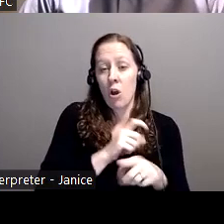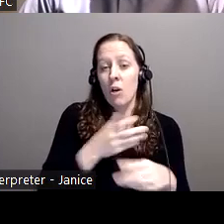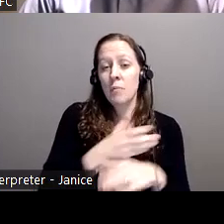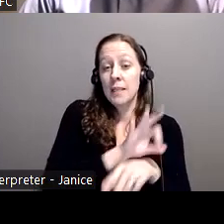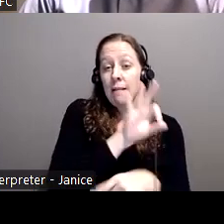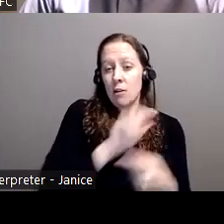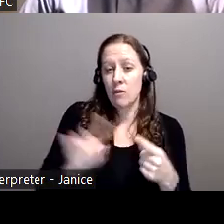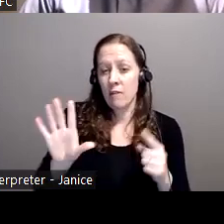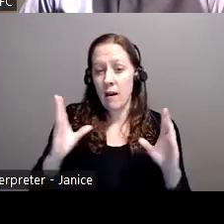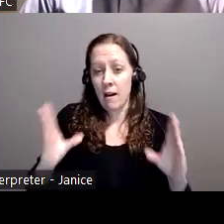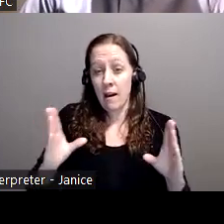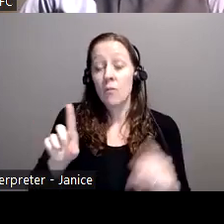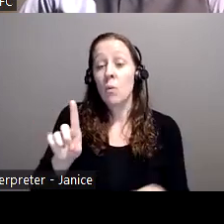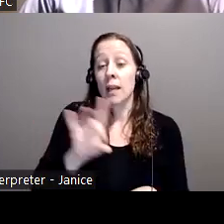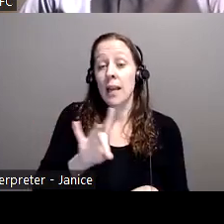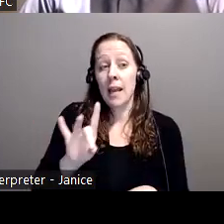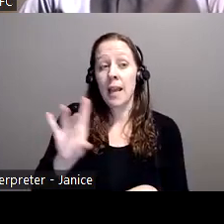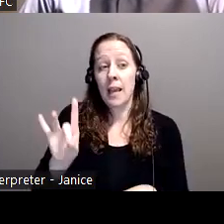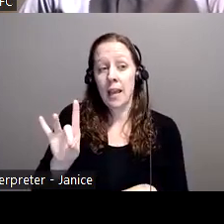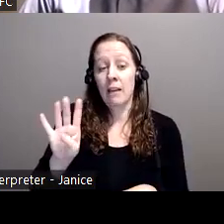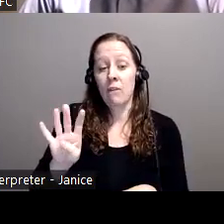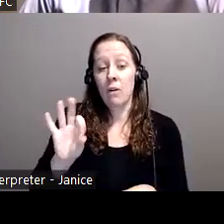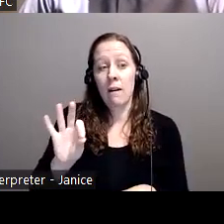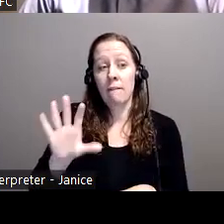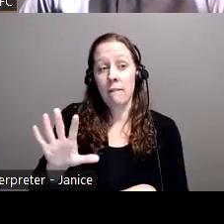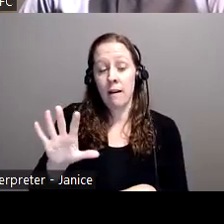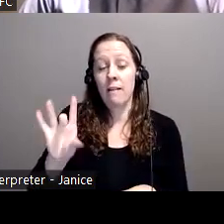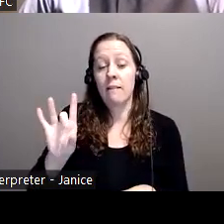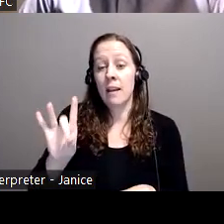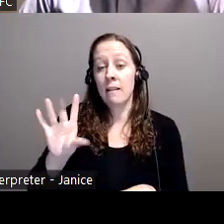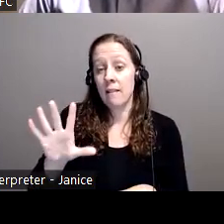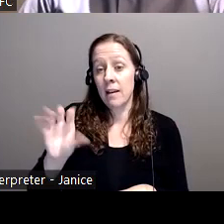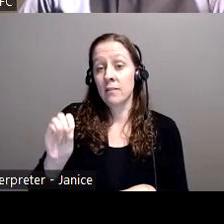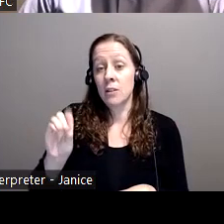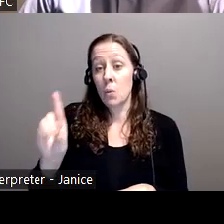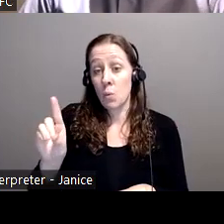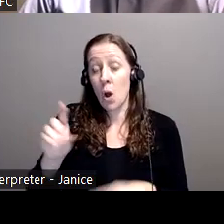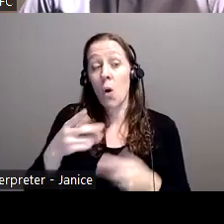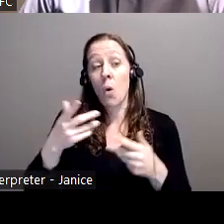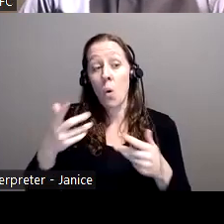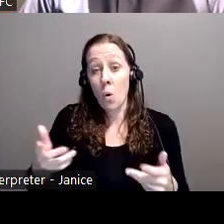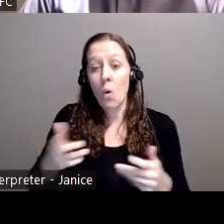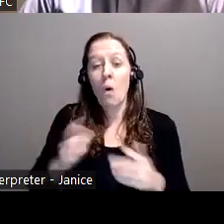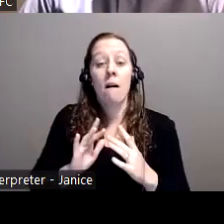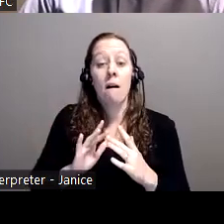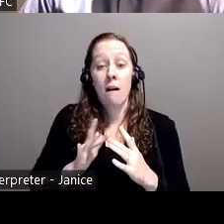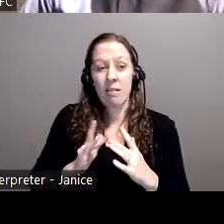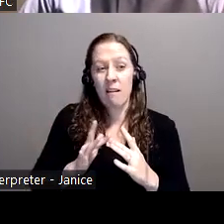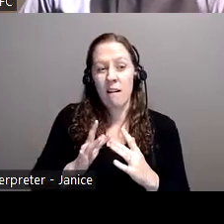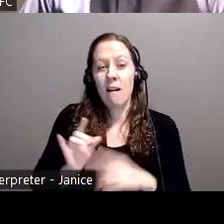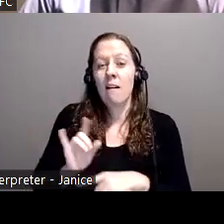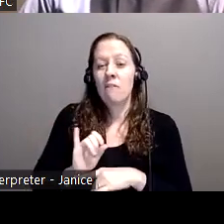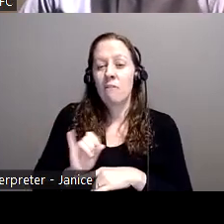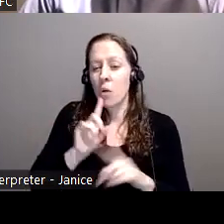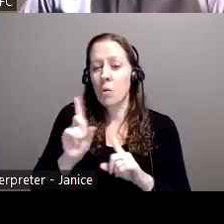p.m. And our phone number is 1-888-495-8501. Or you can report online through our fraud reporting